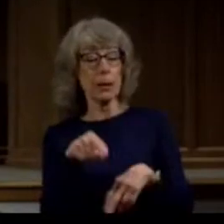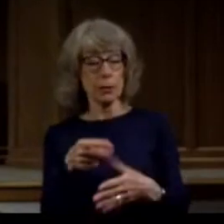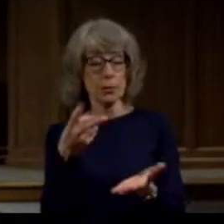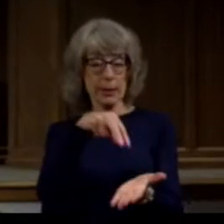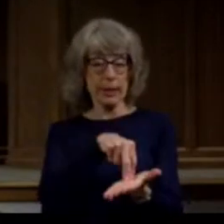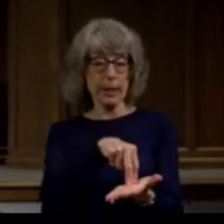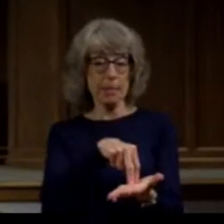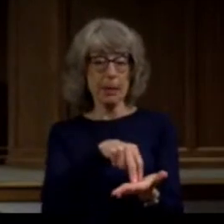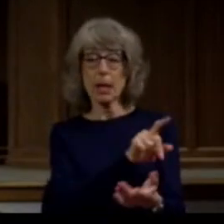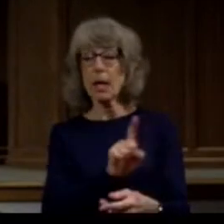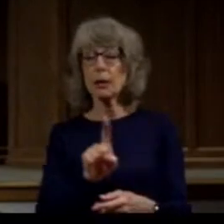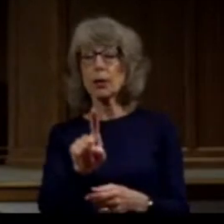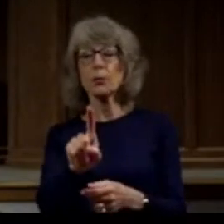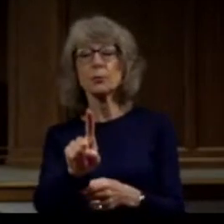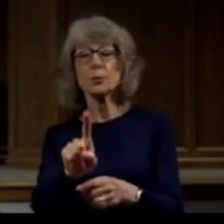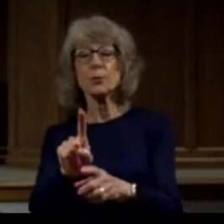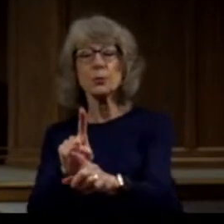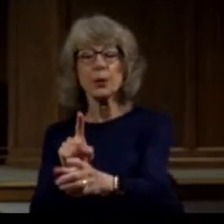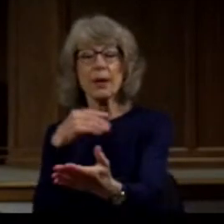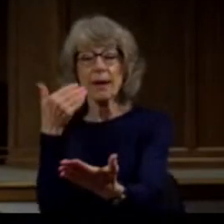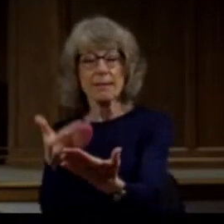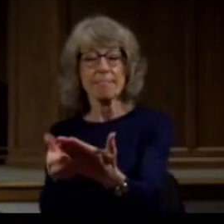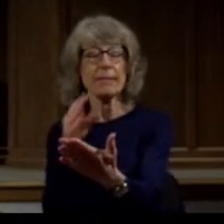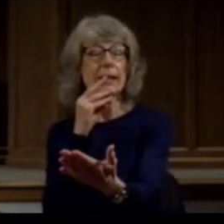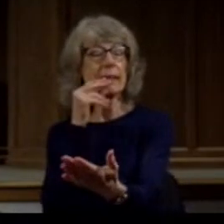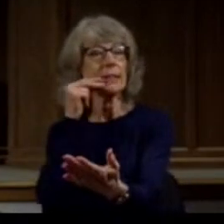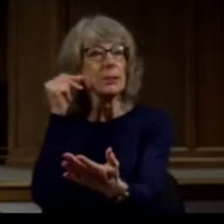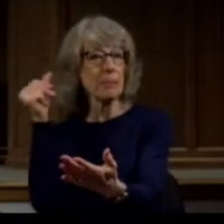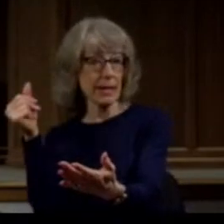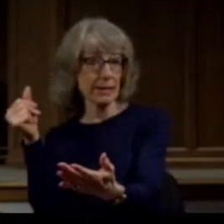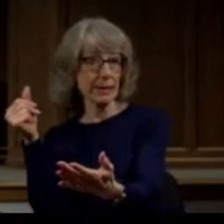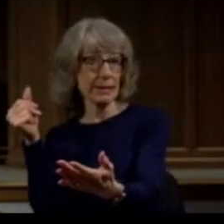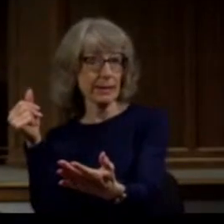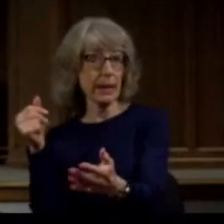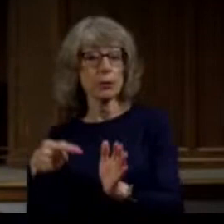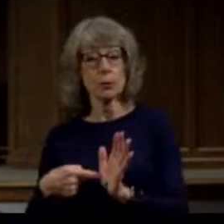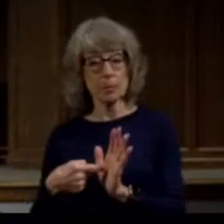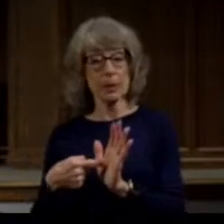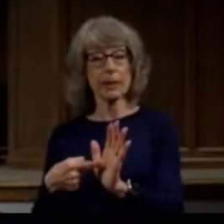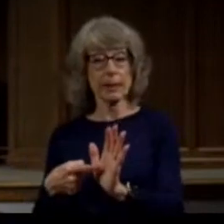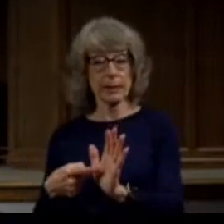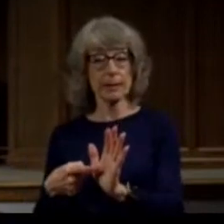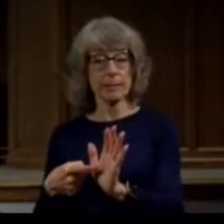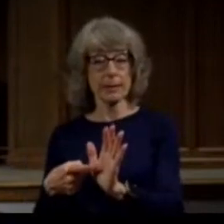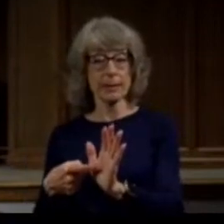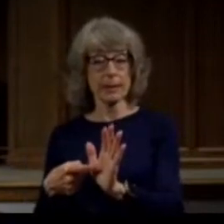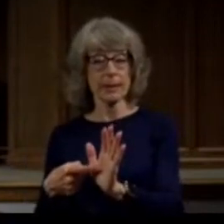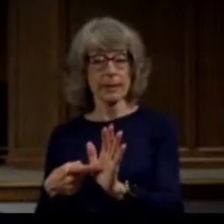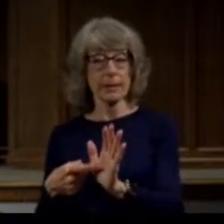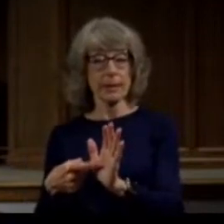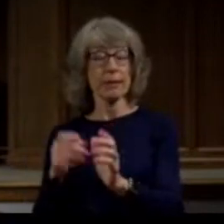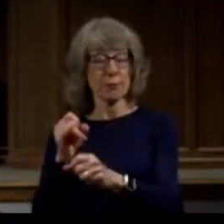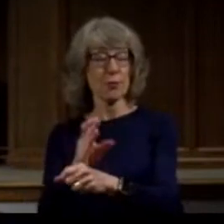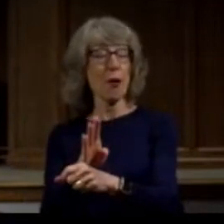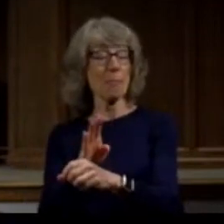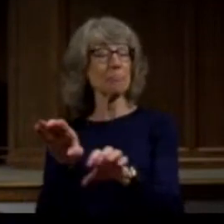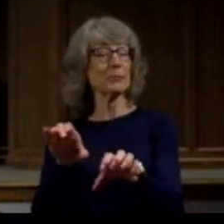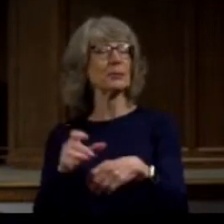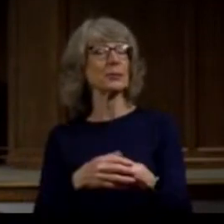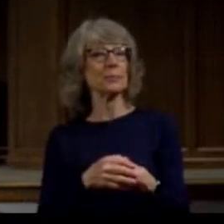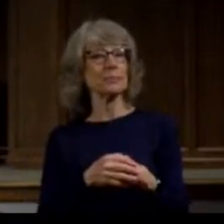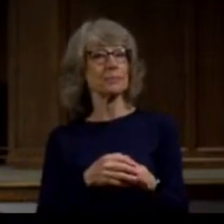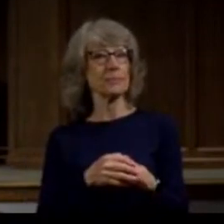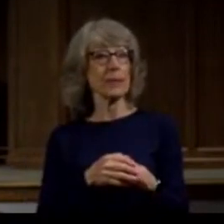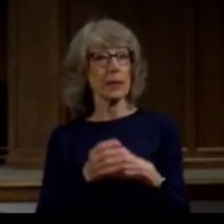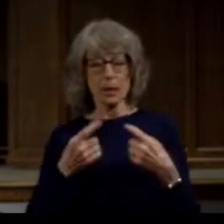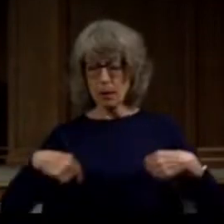that you have been assigned to do. My companions led me